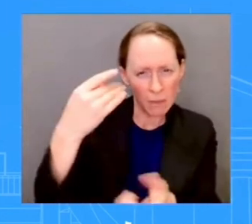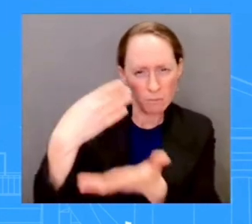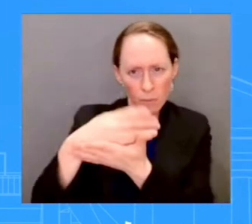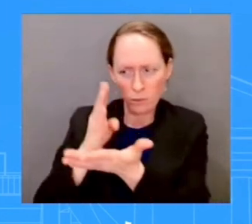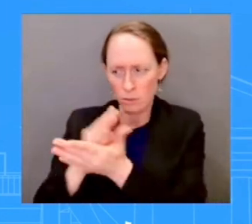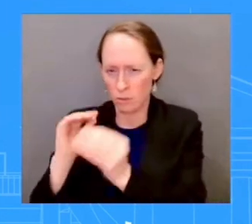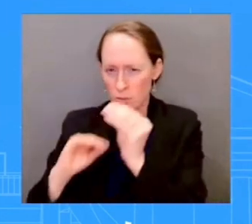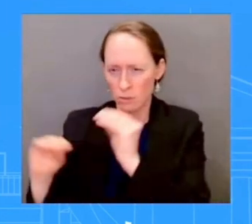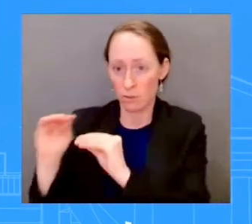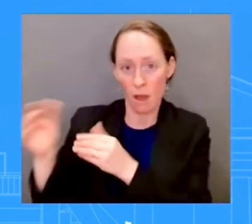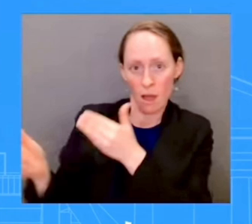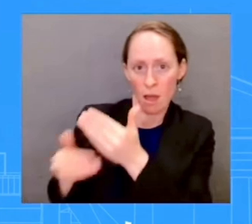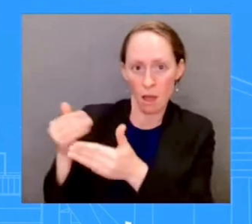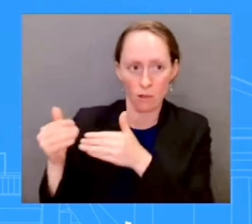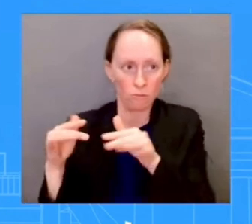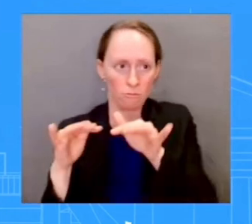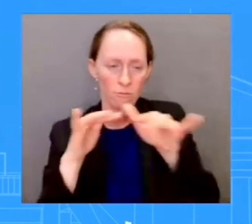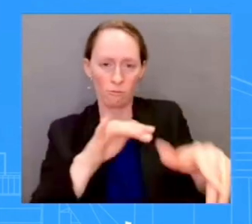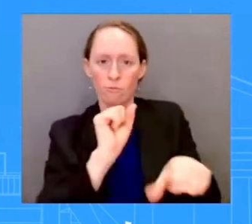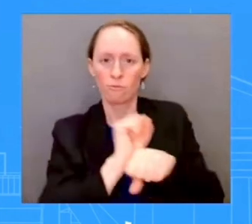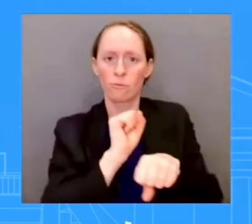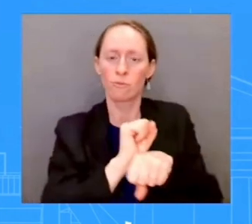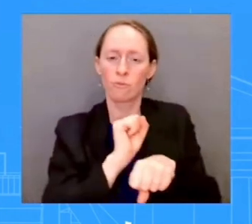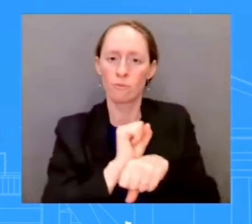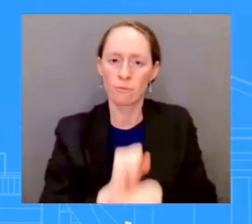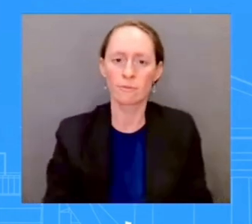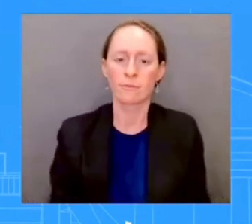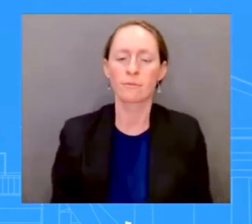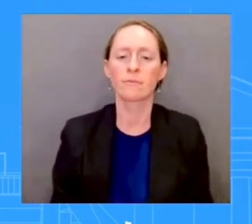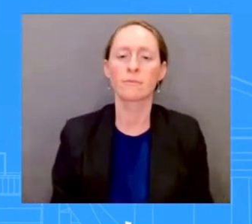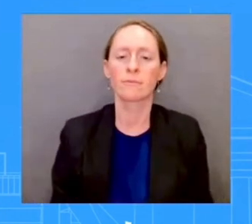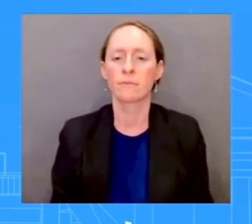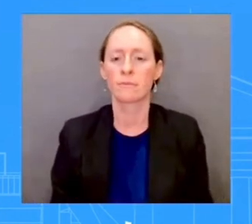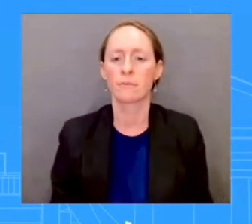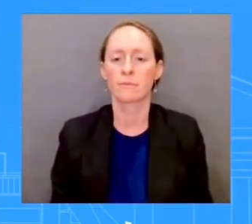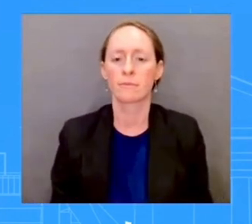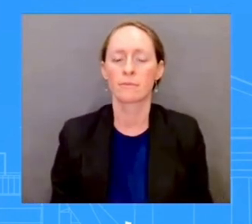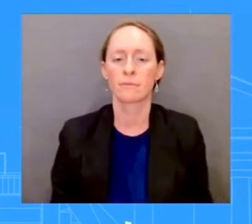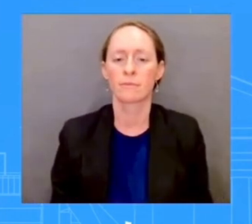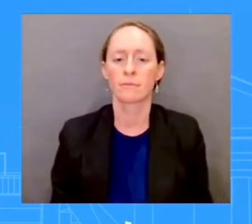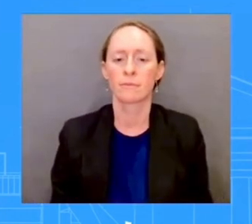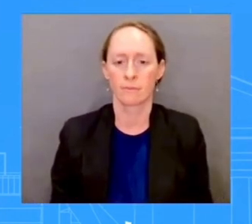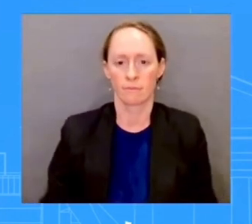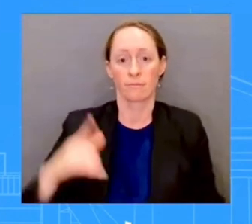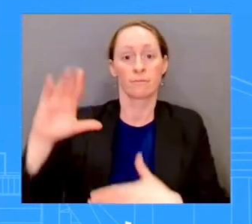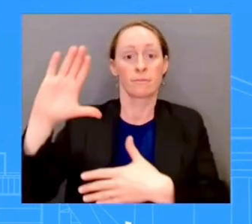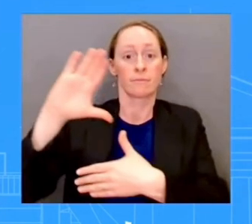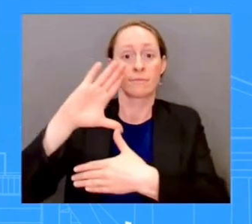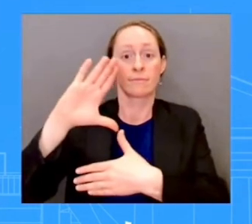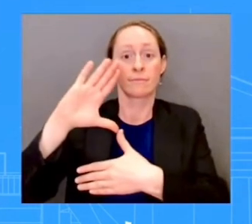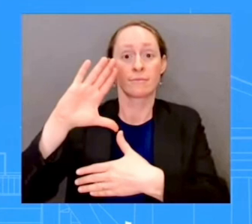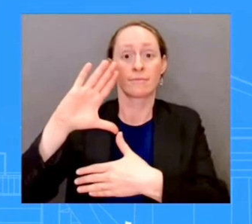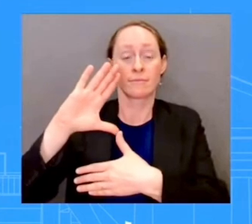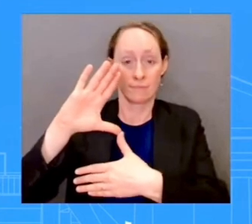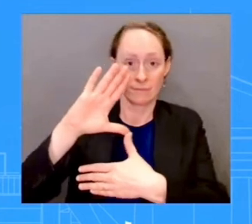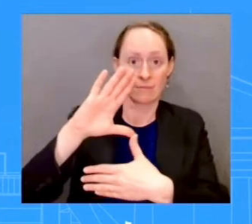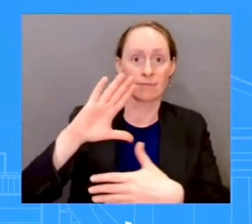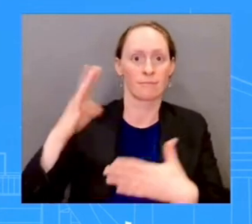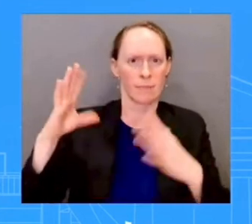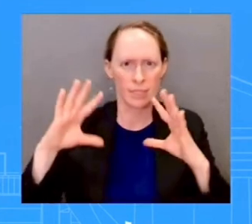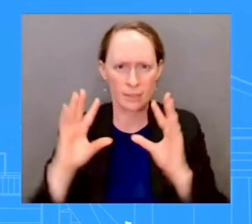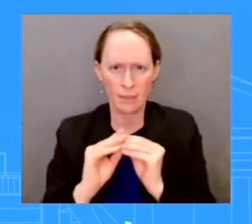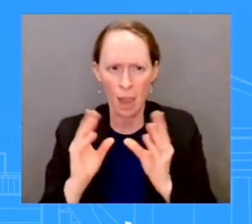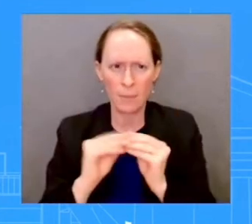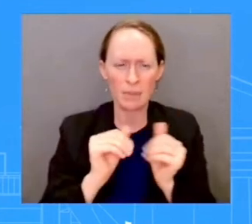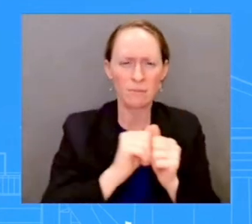to deal with this issue in a regional way because of the alliances that this President has put forth and we